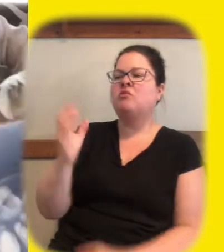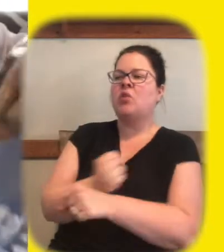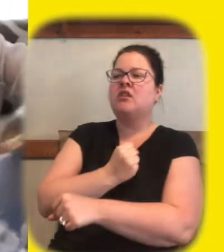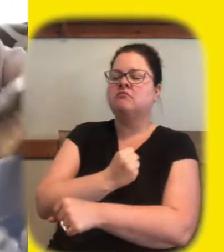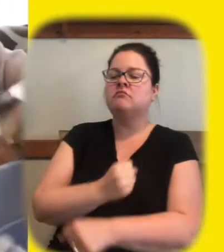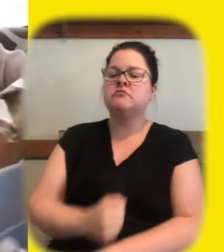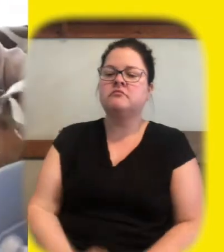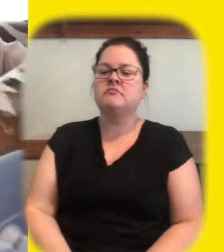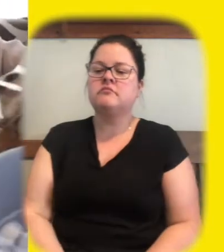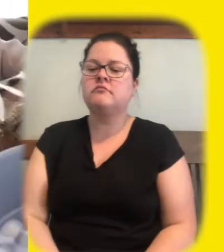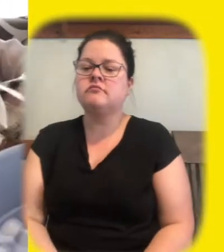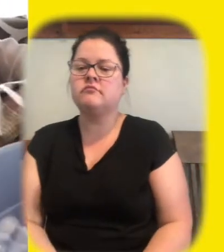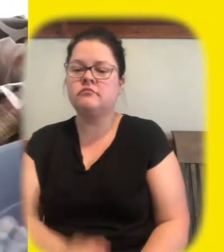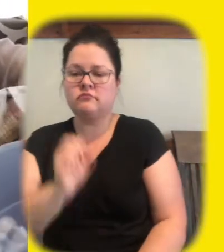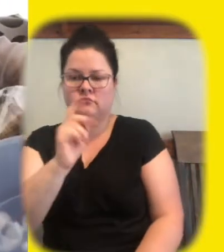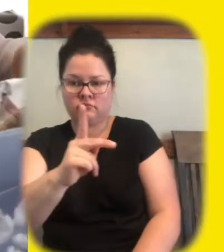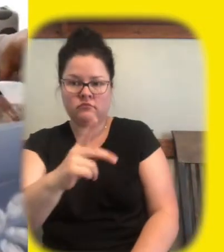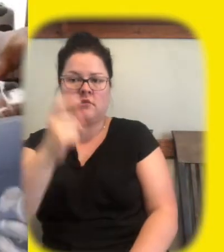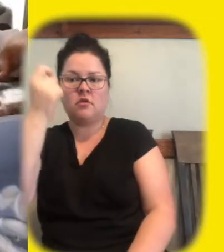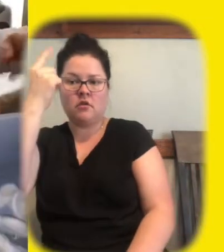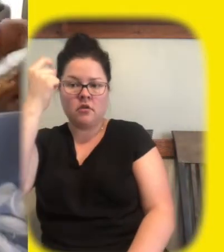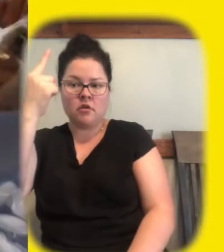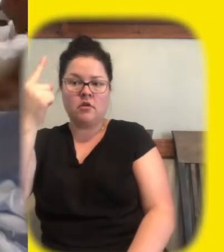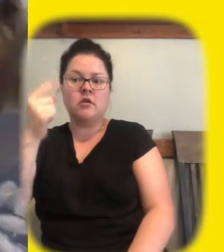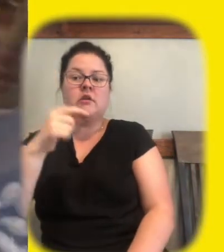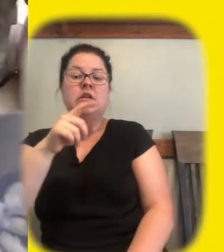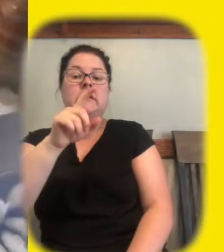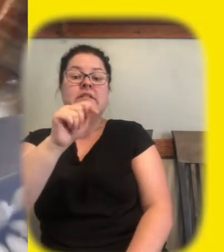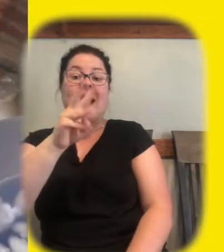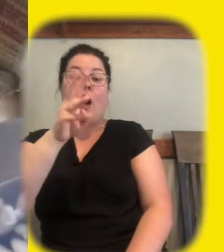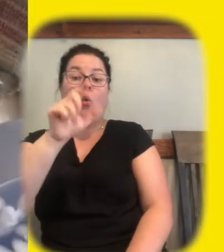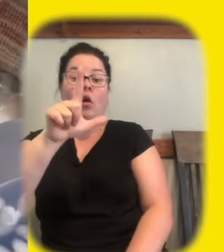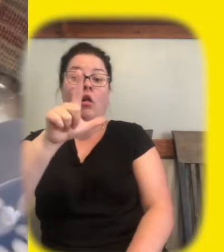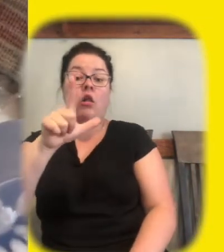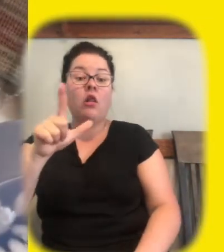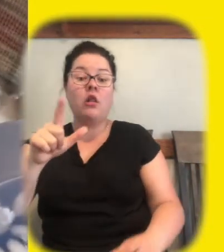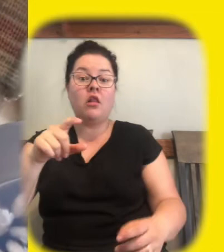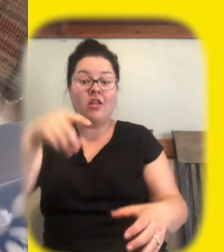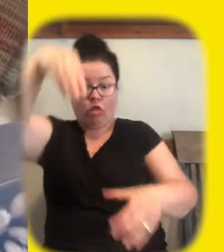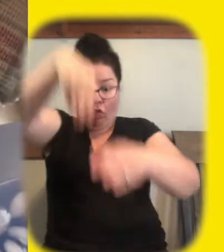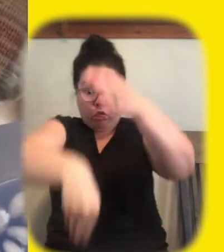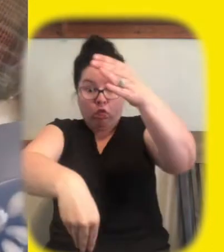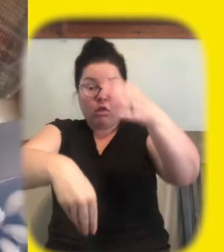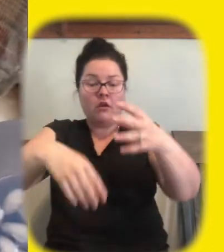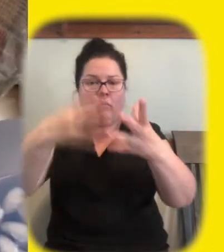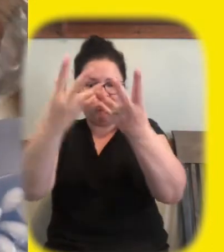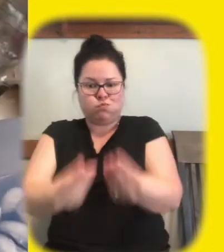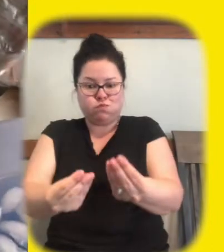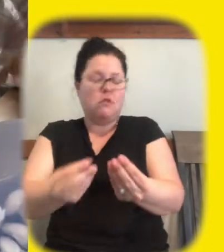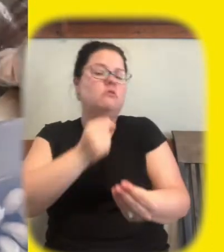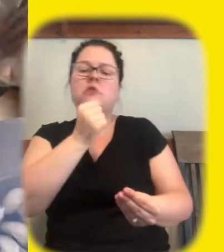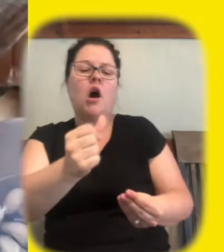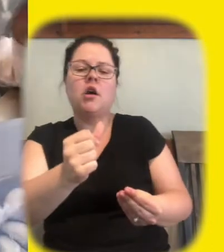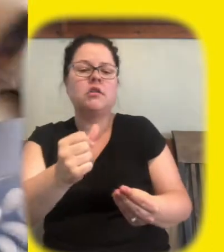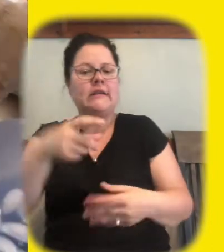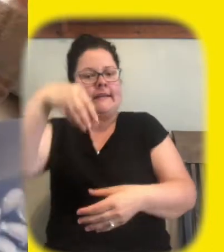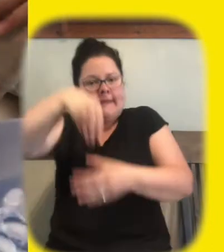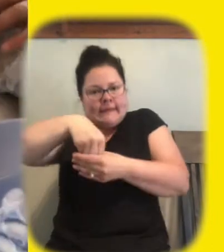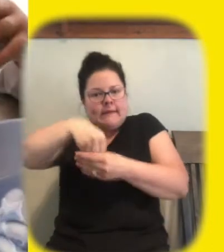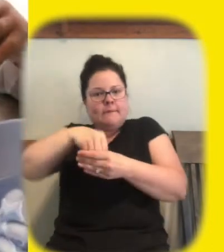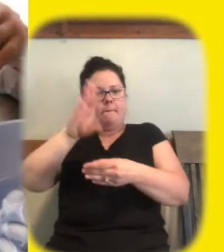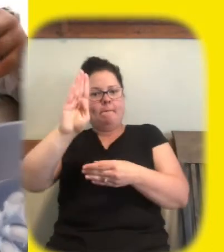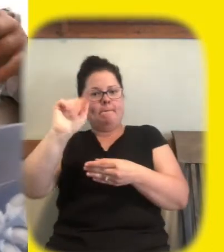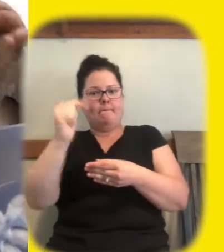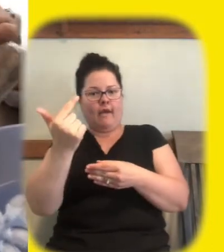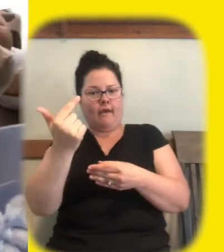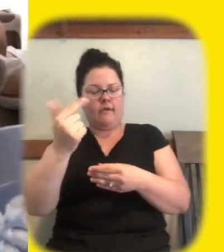okay so you are keeping you're keeping the towel in plastic so that's not getting wet wet right so it's